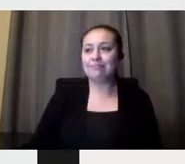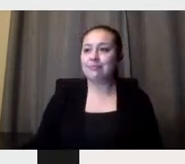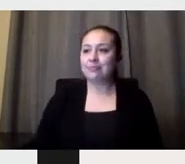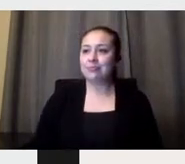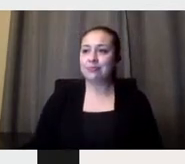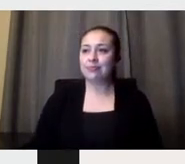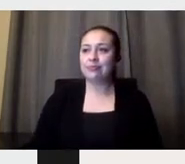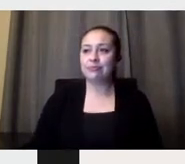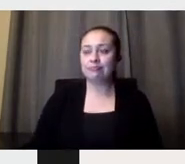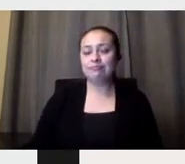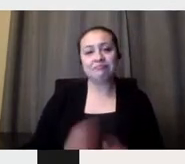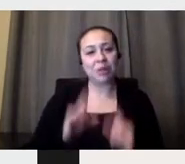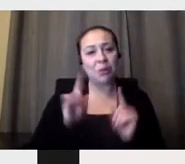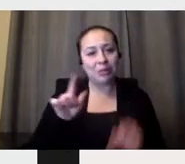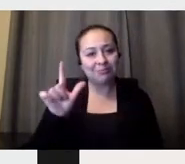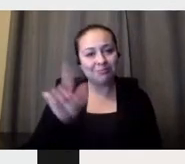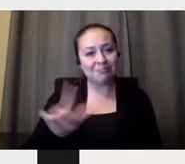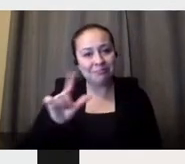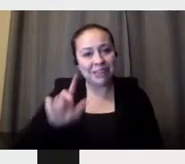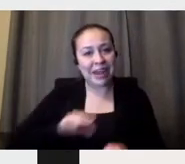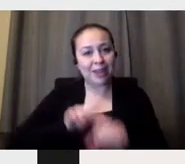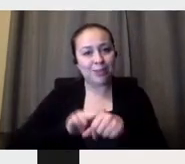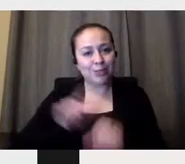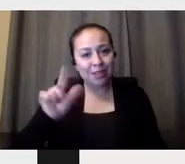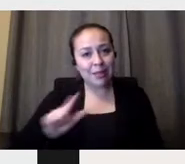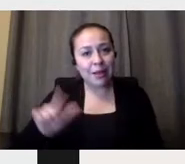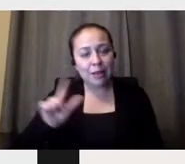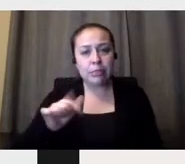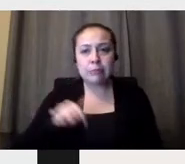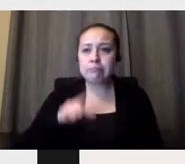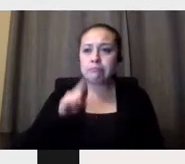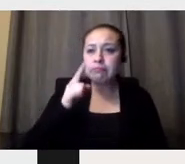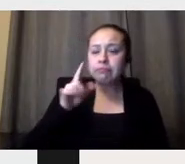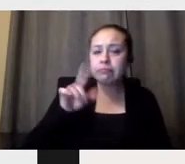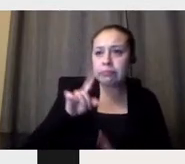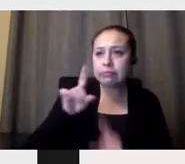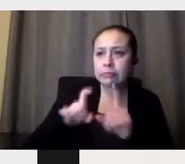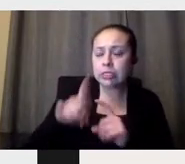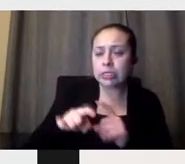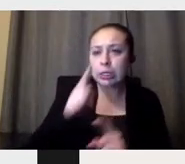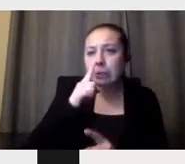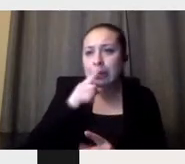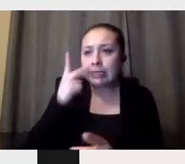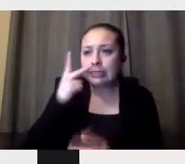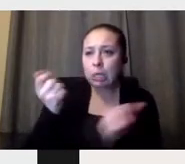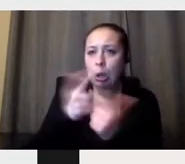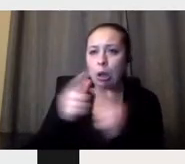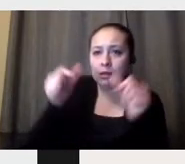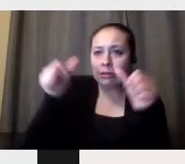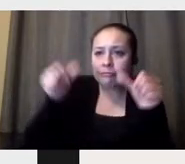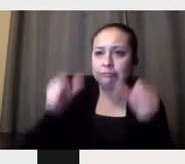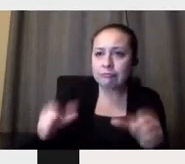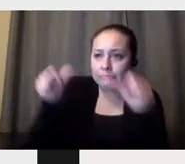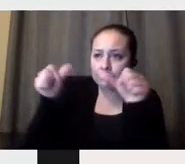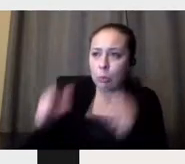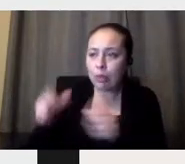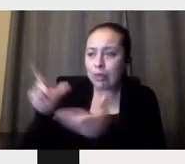National Library. And I asked it to see all the flyers that were printed in